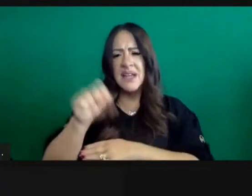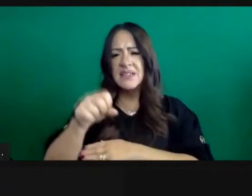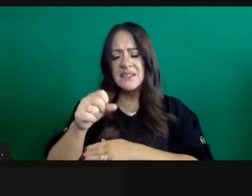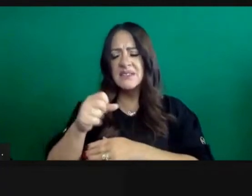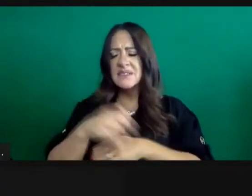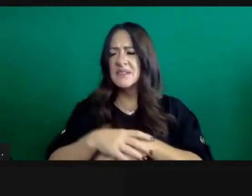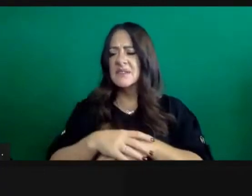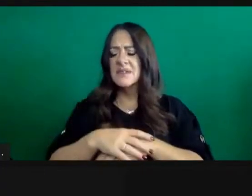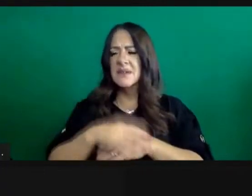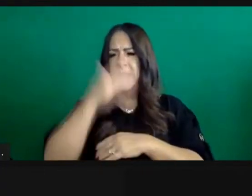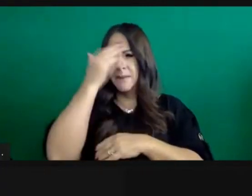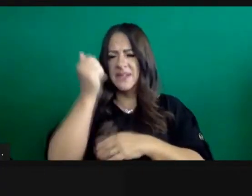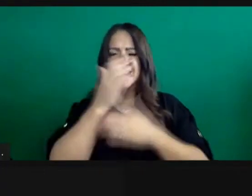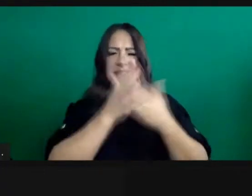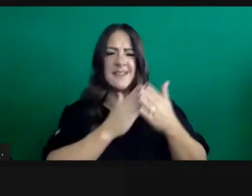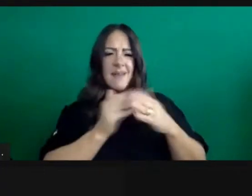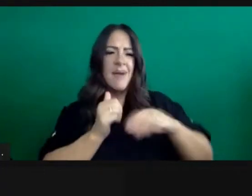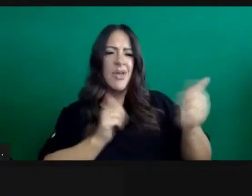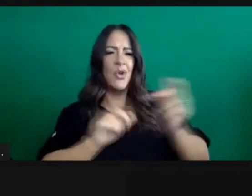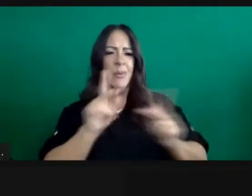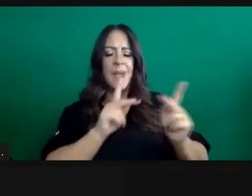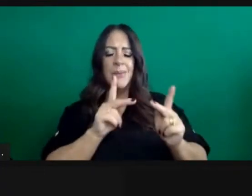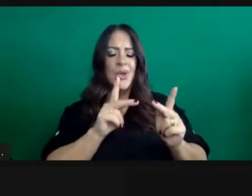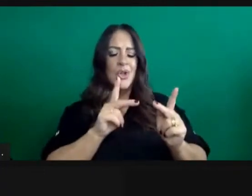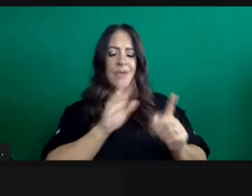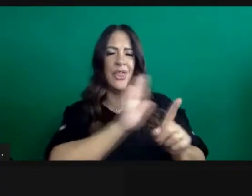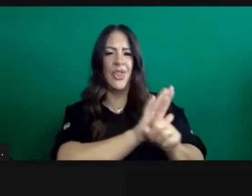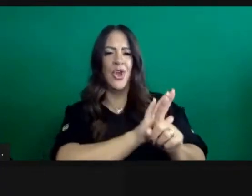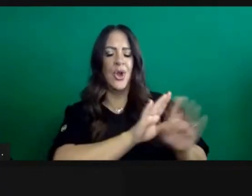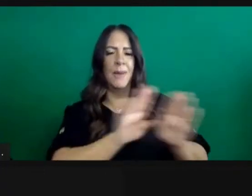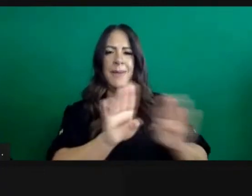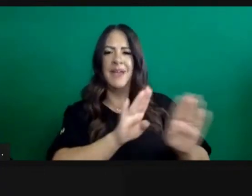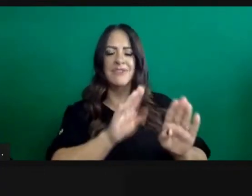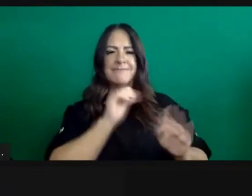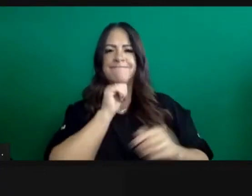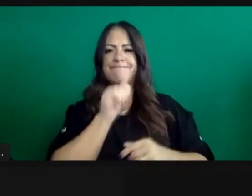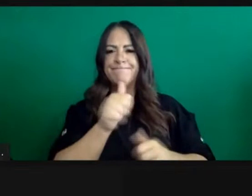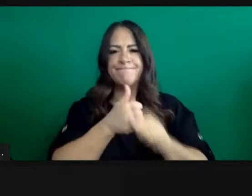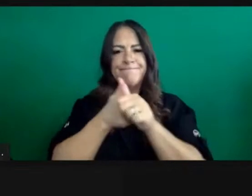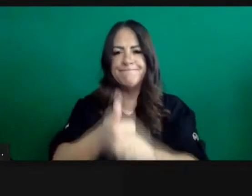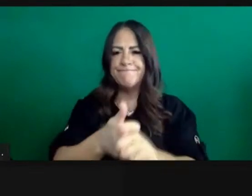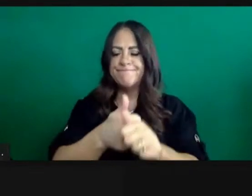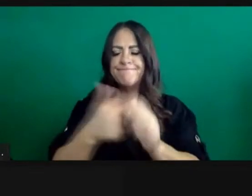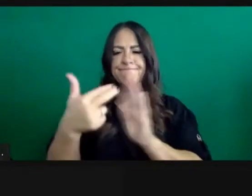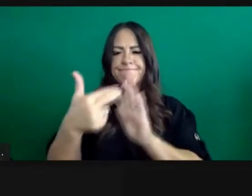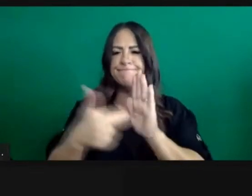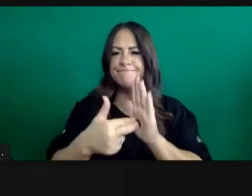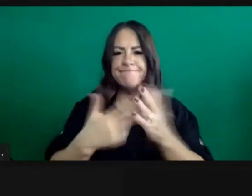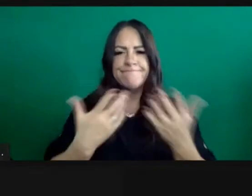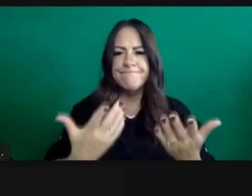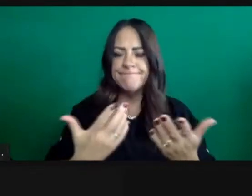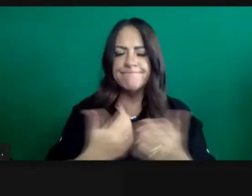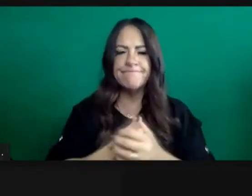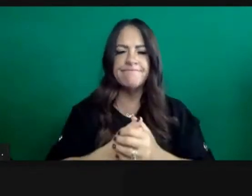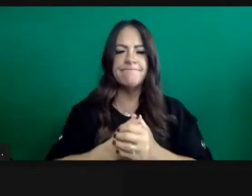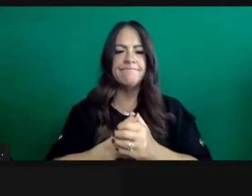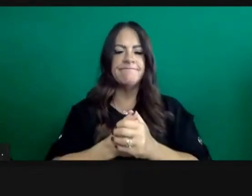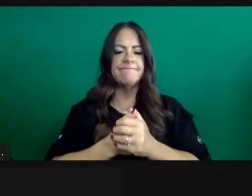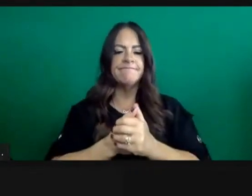numbers because of some of the actions that I know most are not acting in